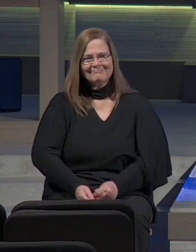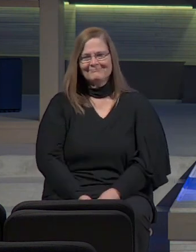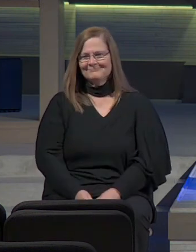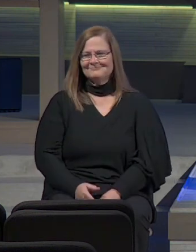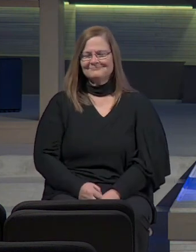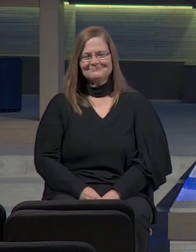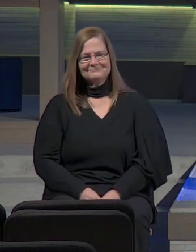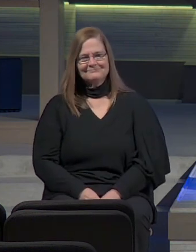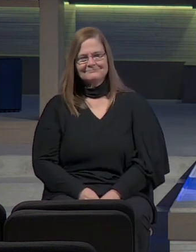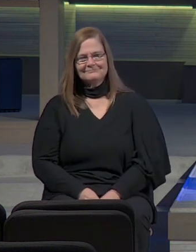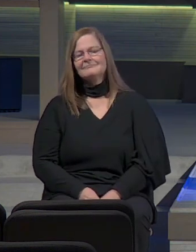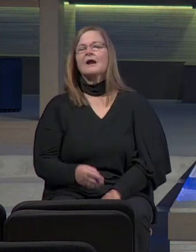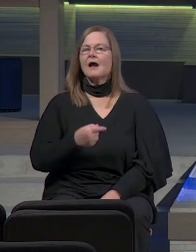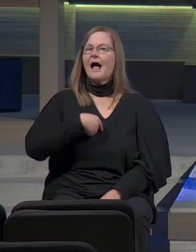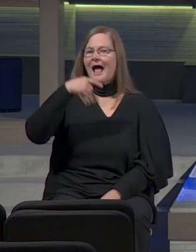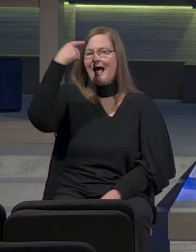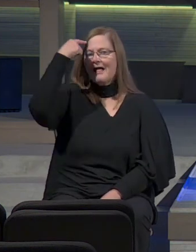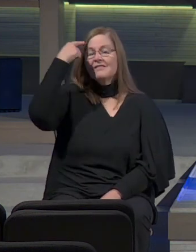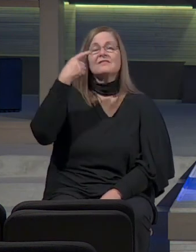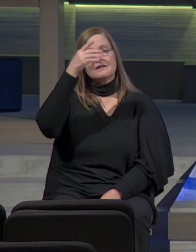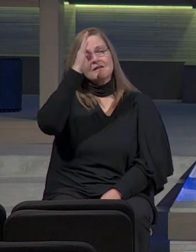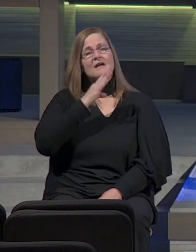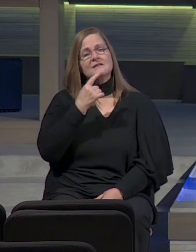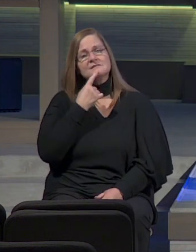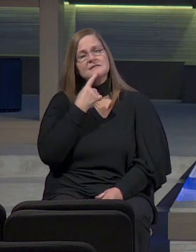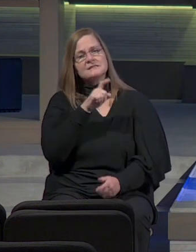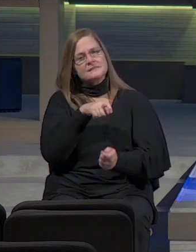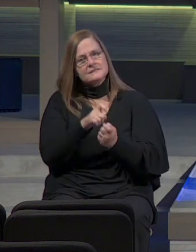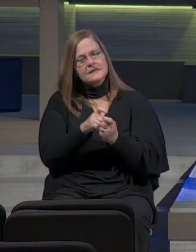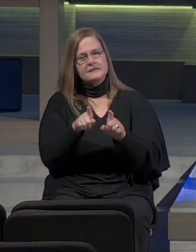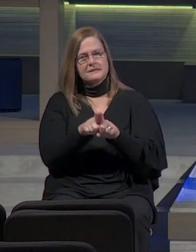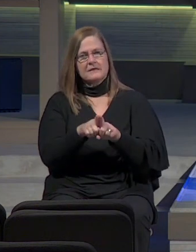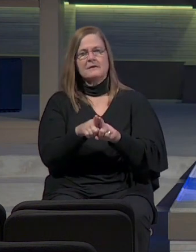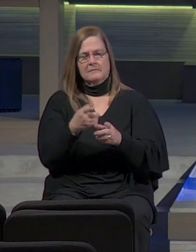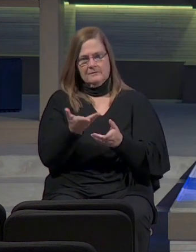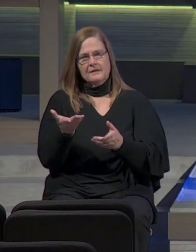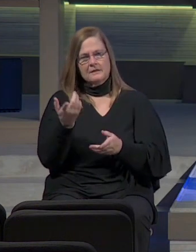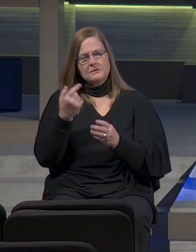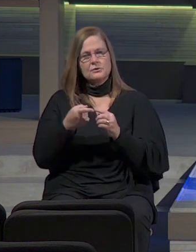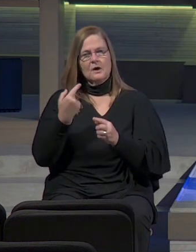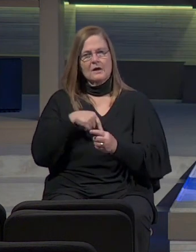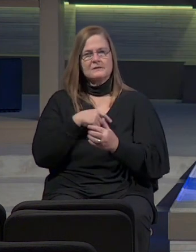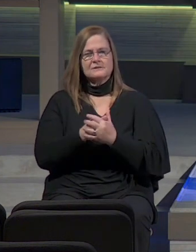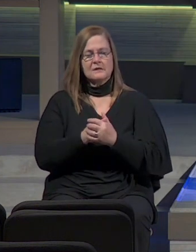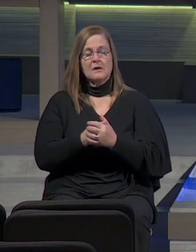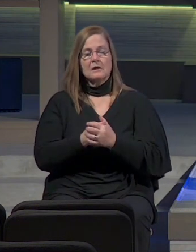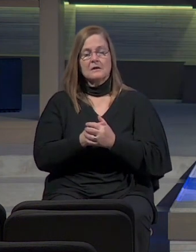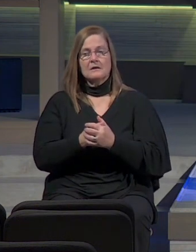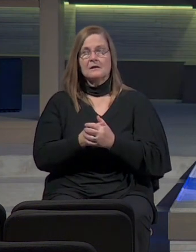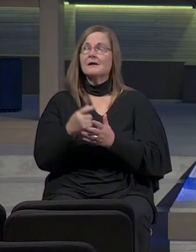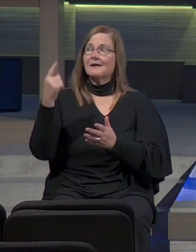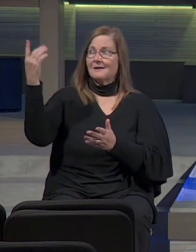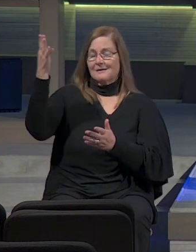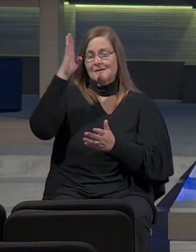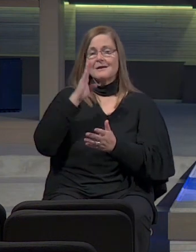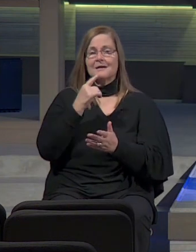But I think God says the exact same thing to us. when you are speaking my words,